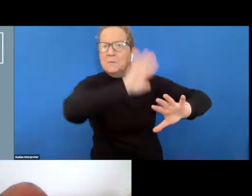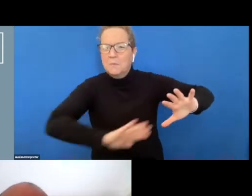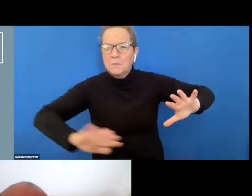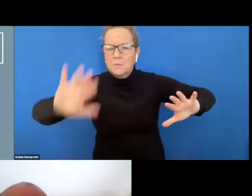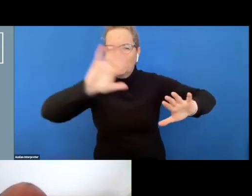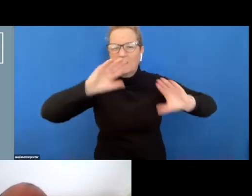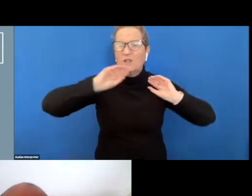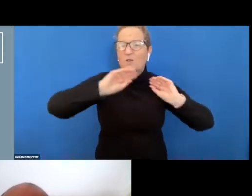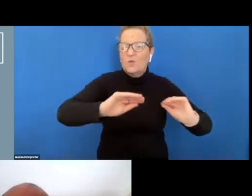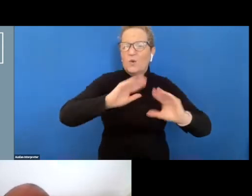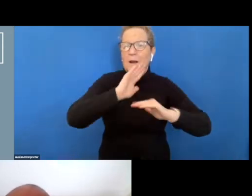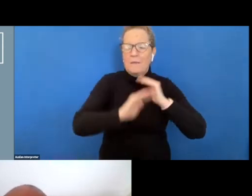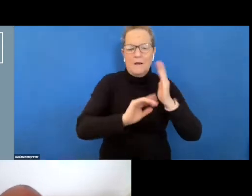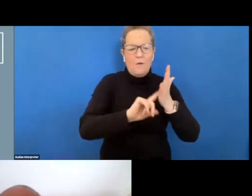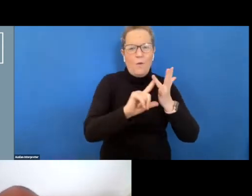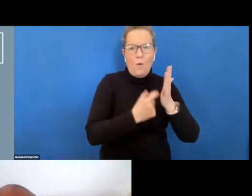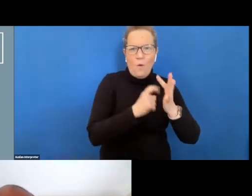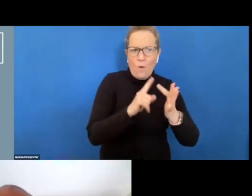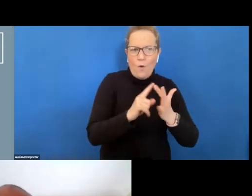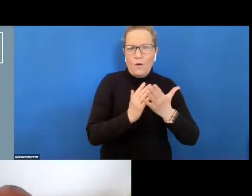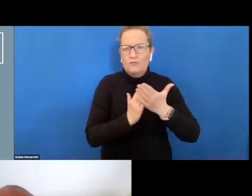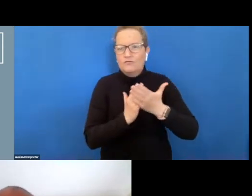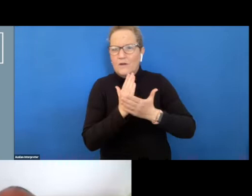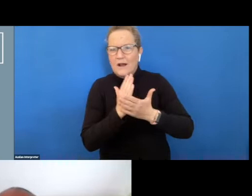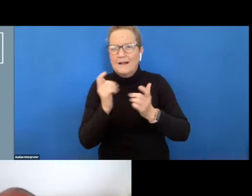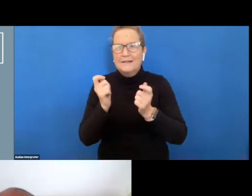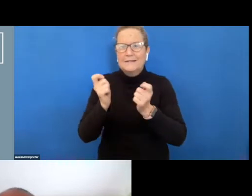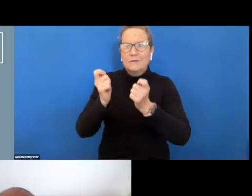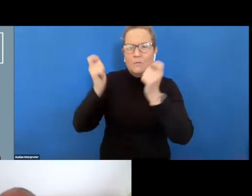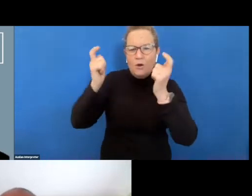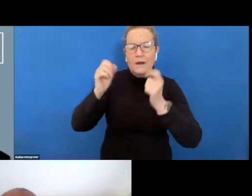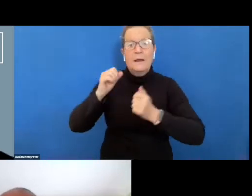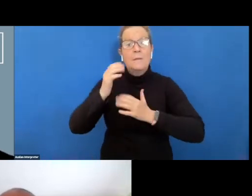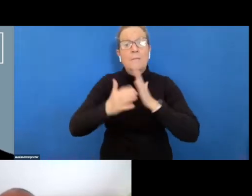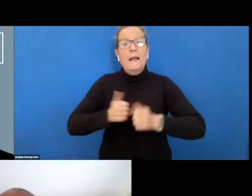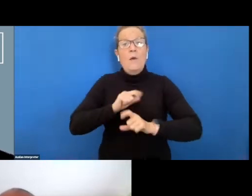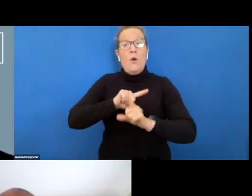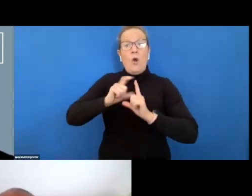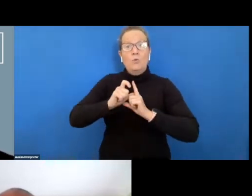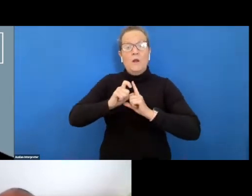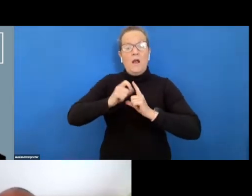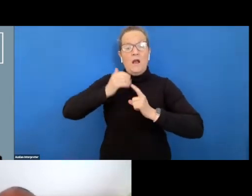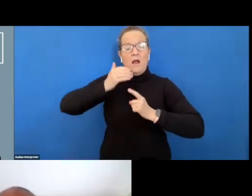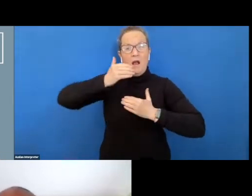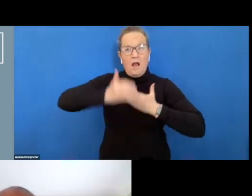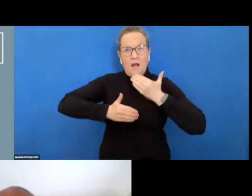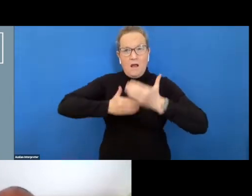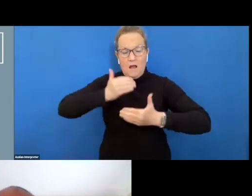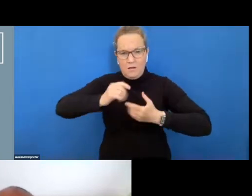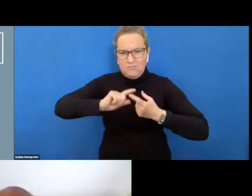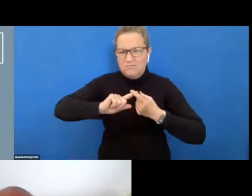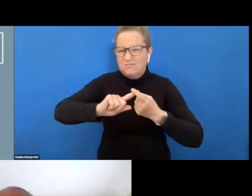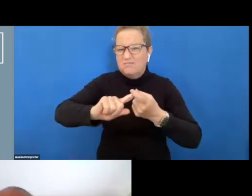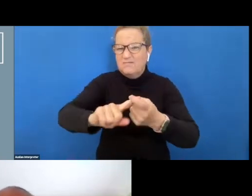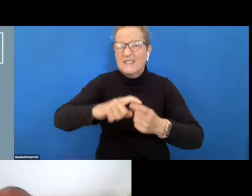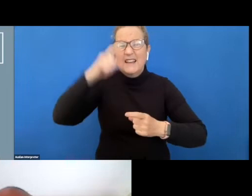and ceremonies to make sure that our culture would continue for all walks of life throughout australia bunjil is referred